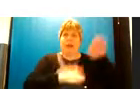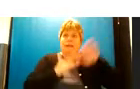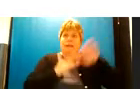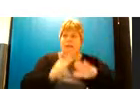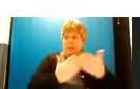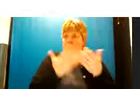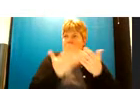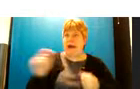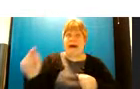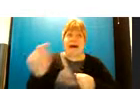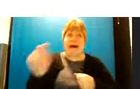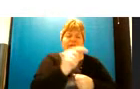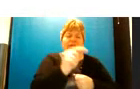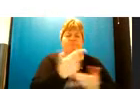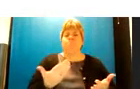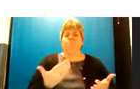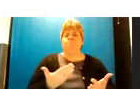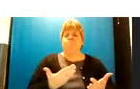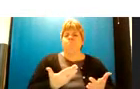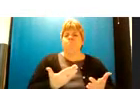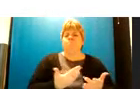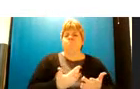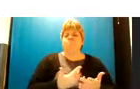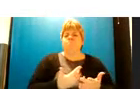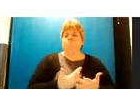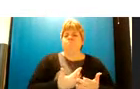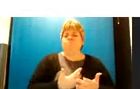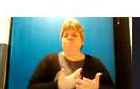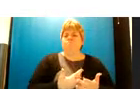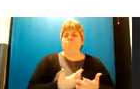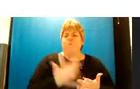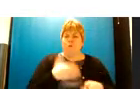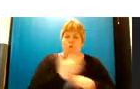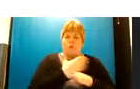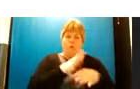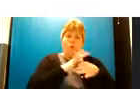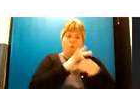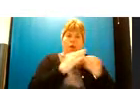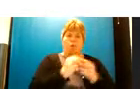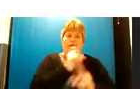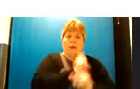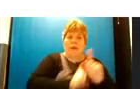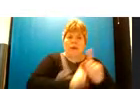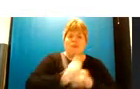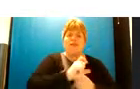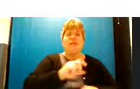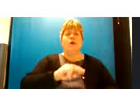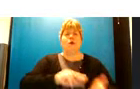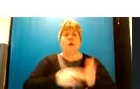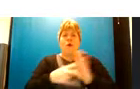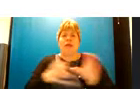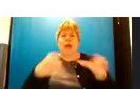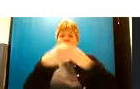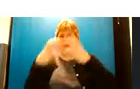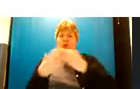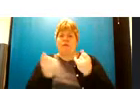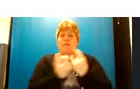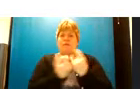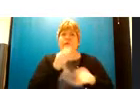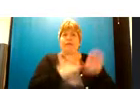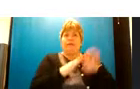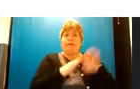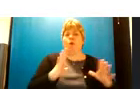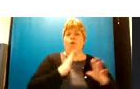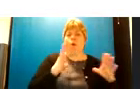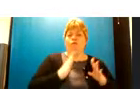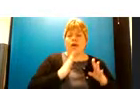and because we're very much open to work with communities organizations and groups that have got something similar like this already so